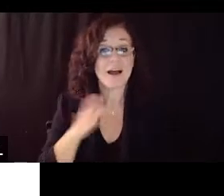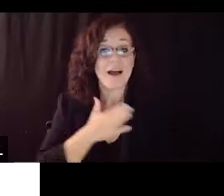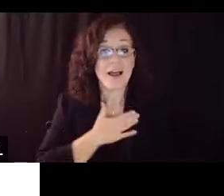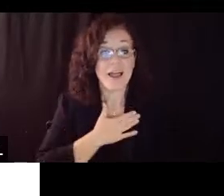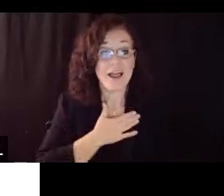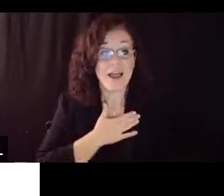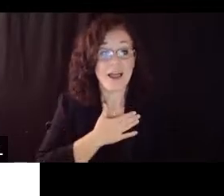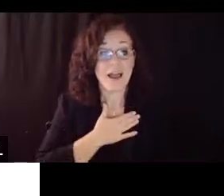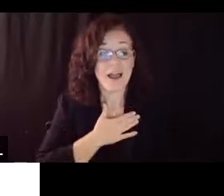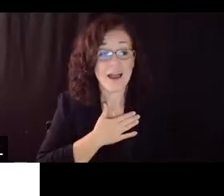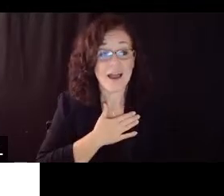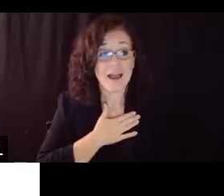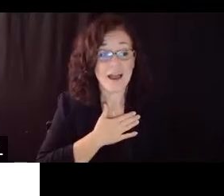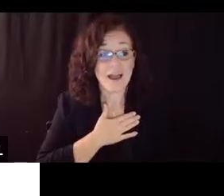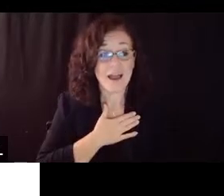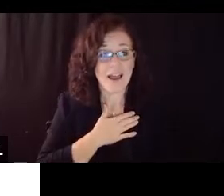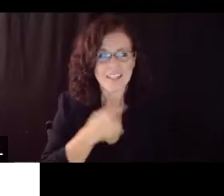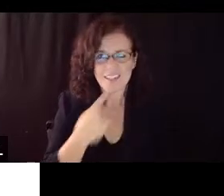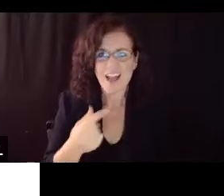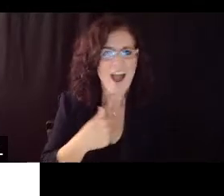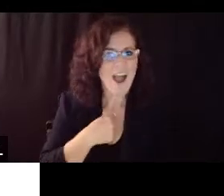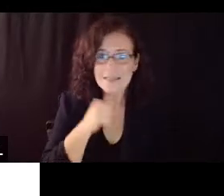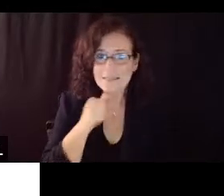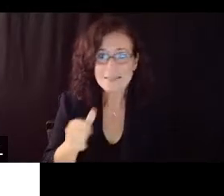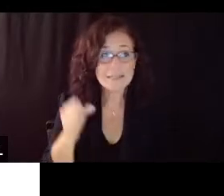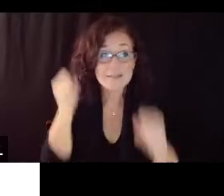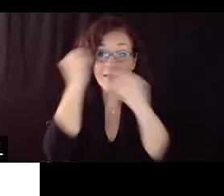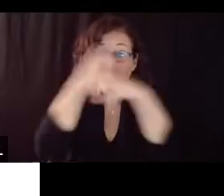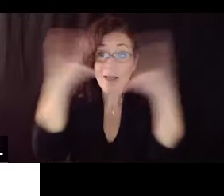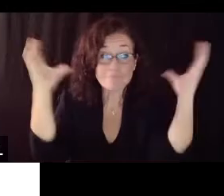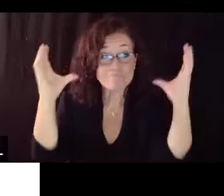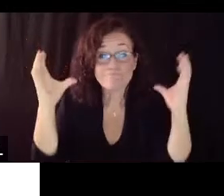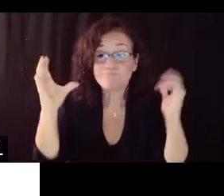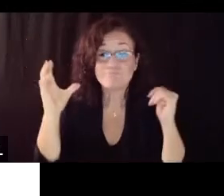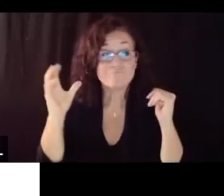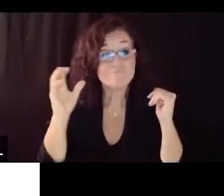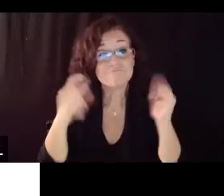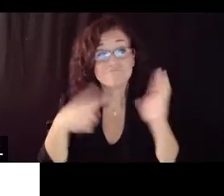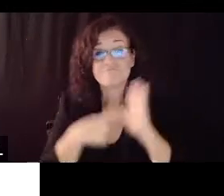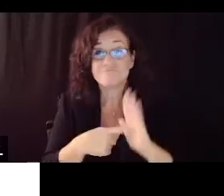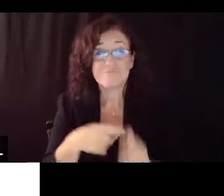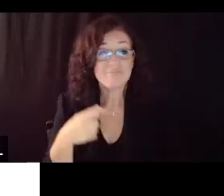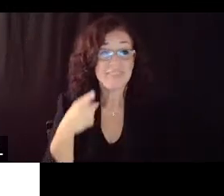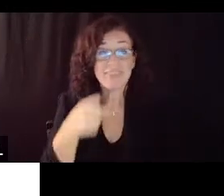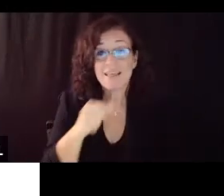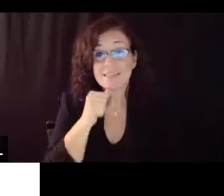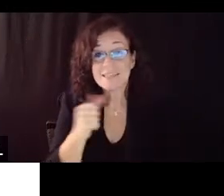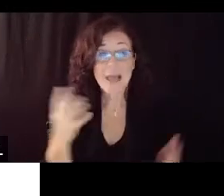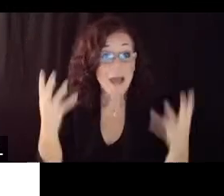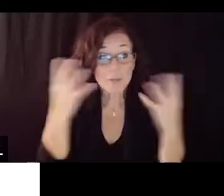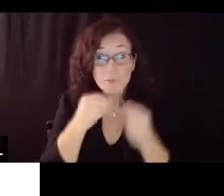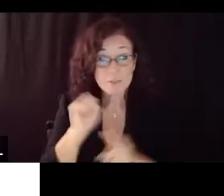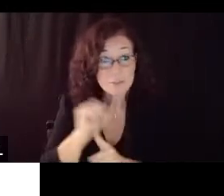I didn't paint a rosy picture it's not rosy in the hospital right now it's pretty tough